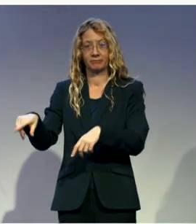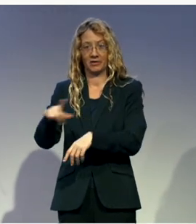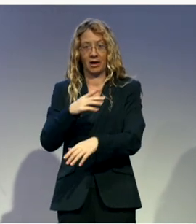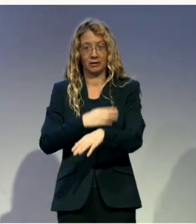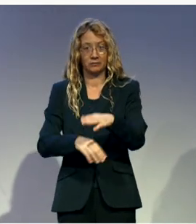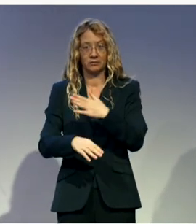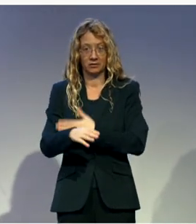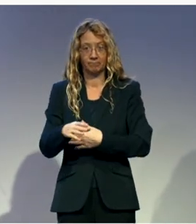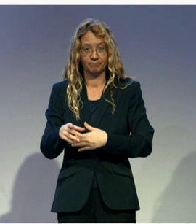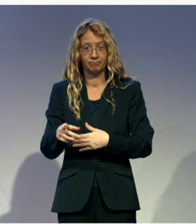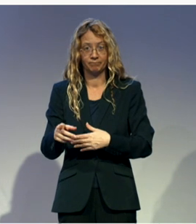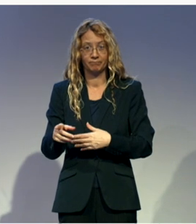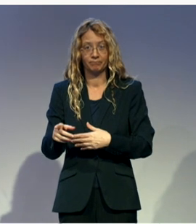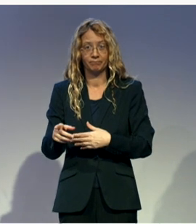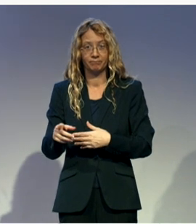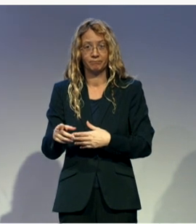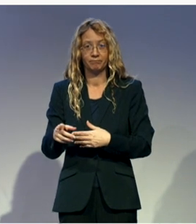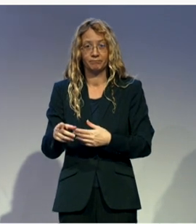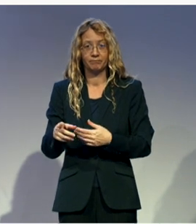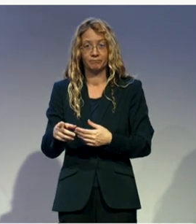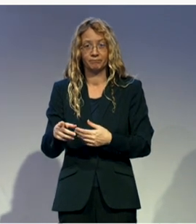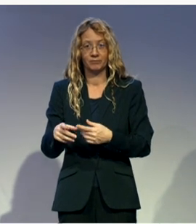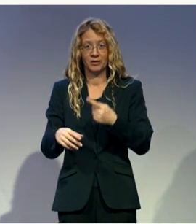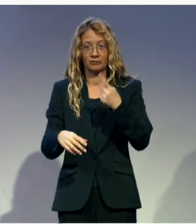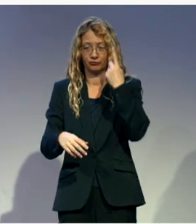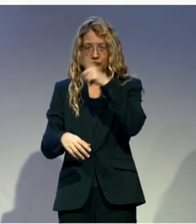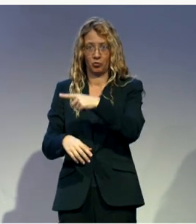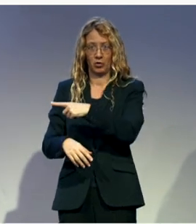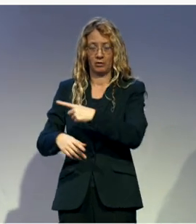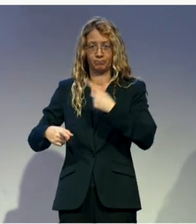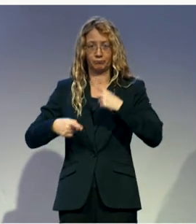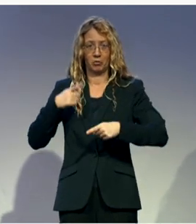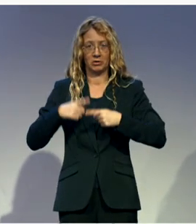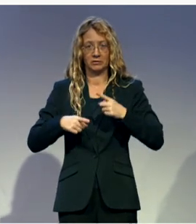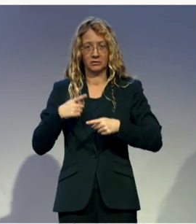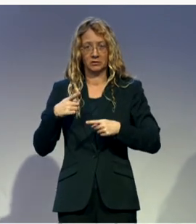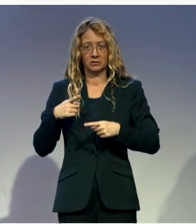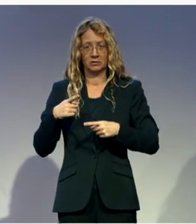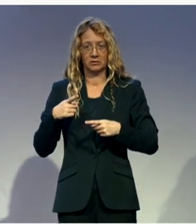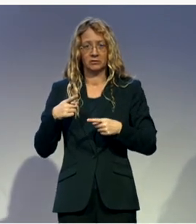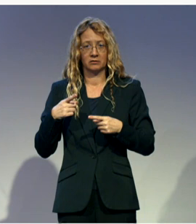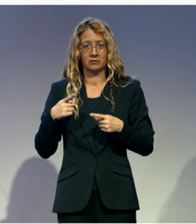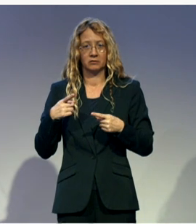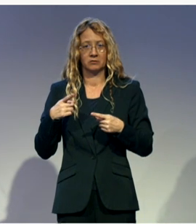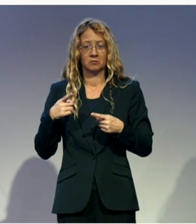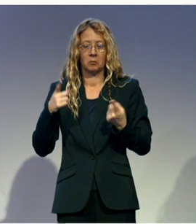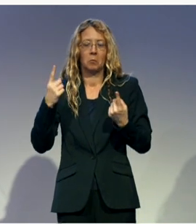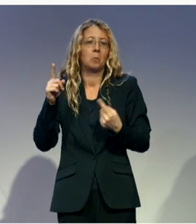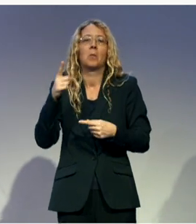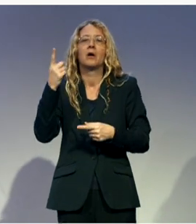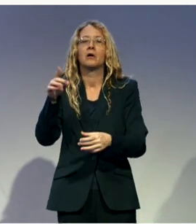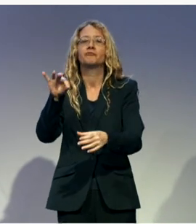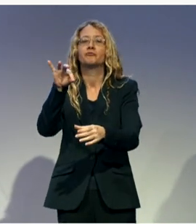for the political parties. If they are seen as a vote bank, then the political parties, the mindset, they will change.